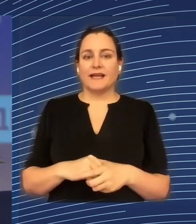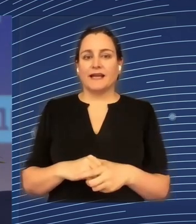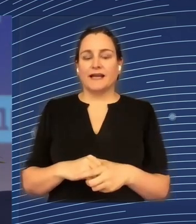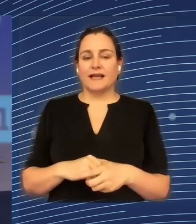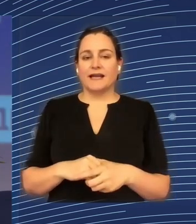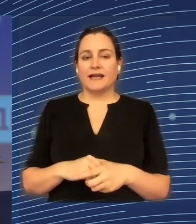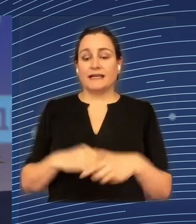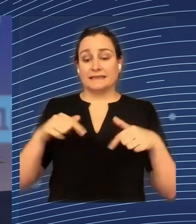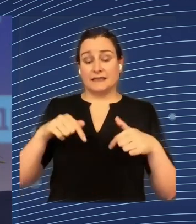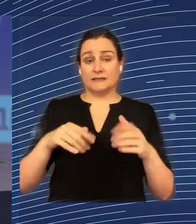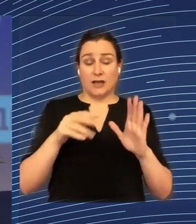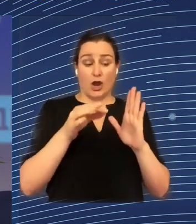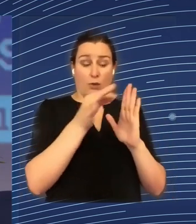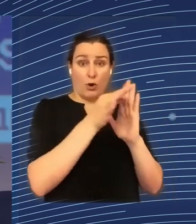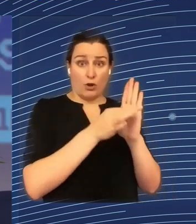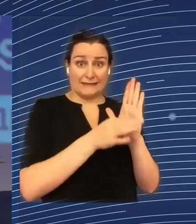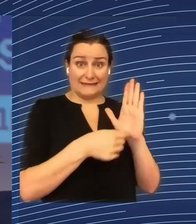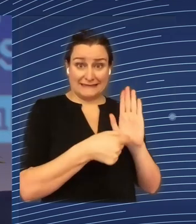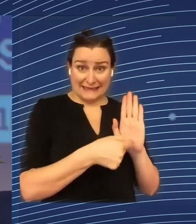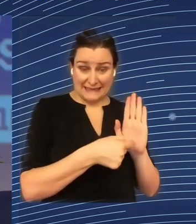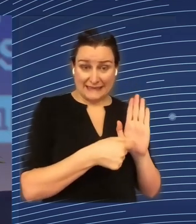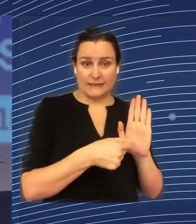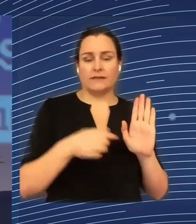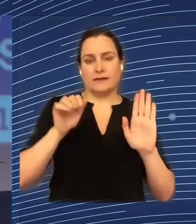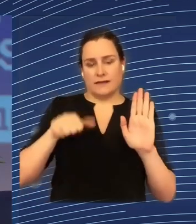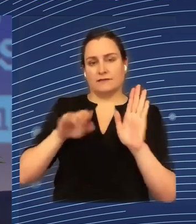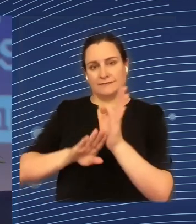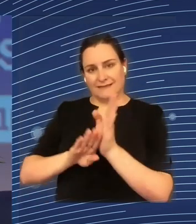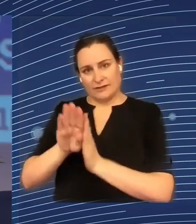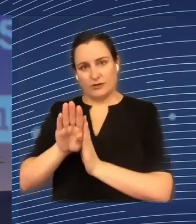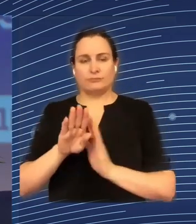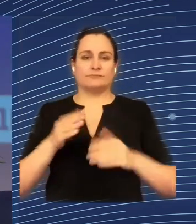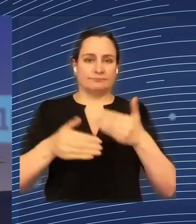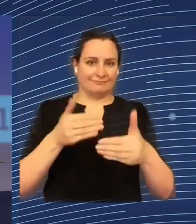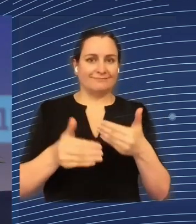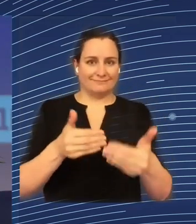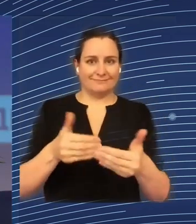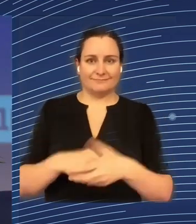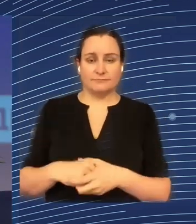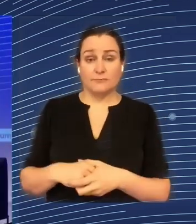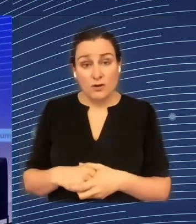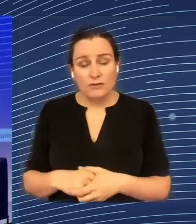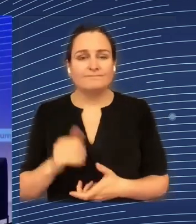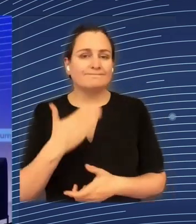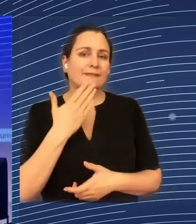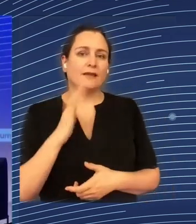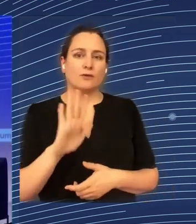cohesion policy currently. However, we can develop this pathway. I think I'll return to that particular question